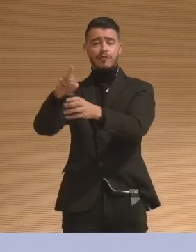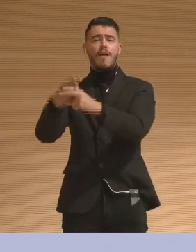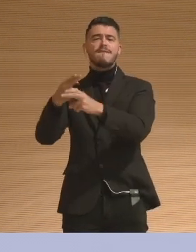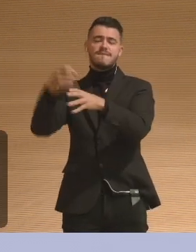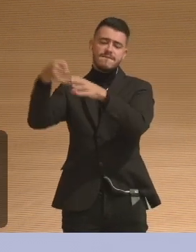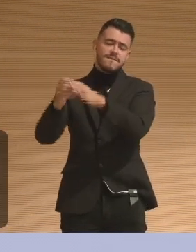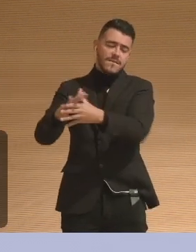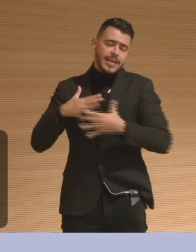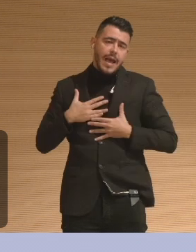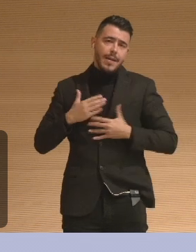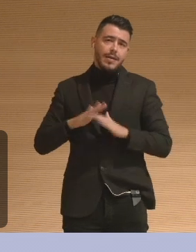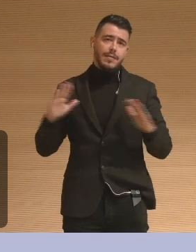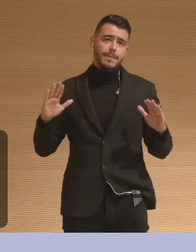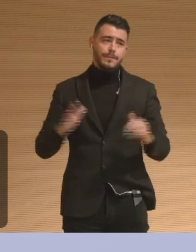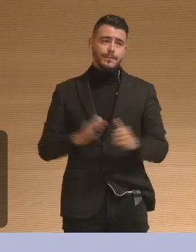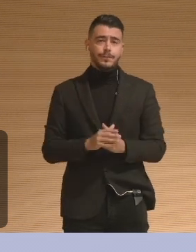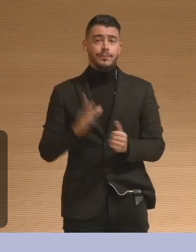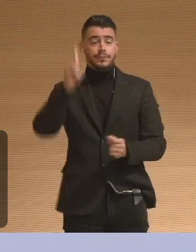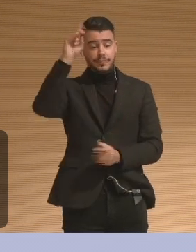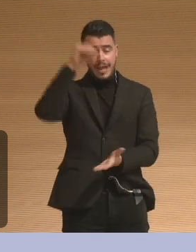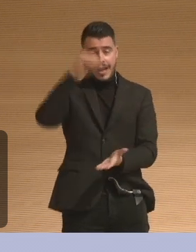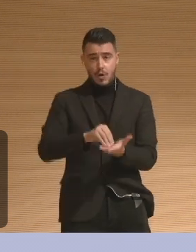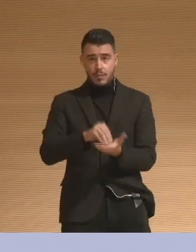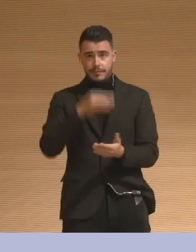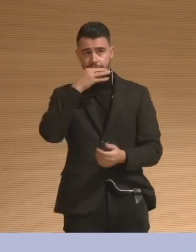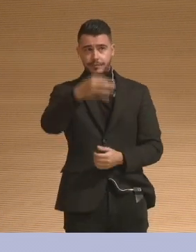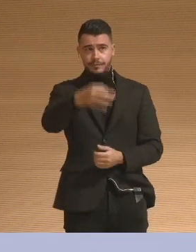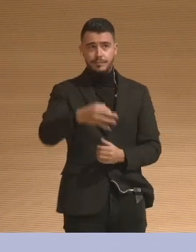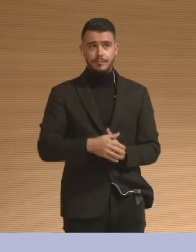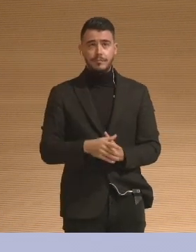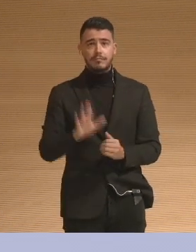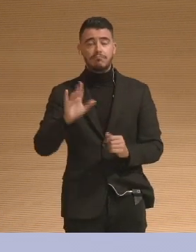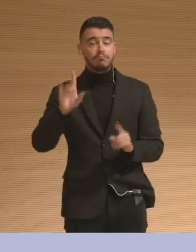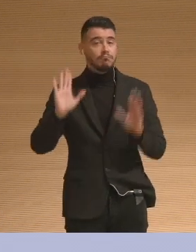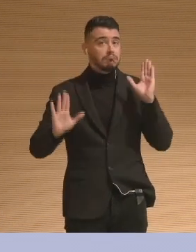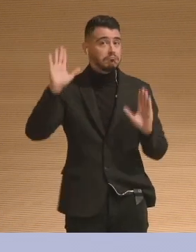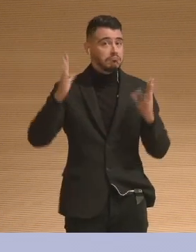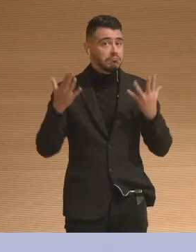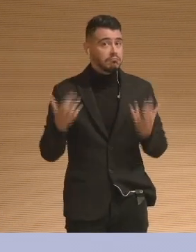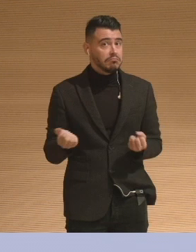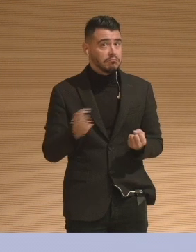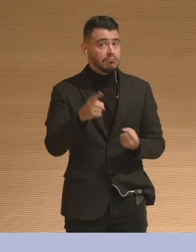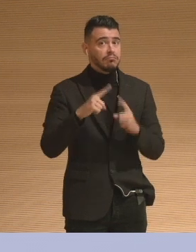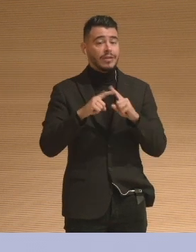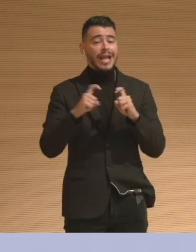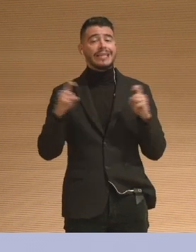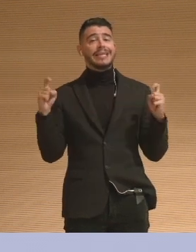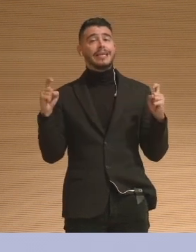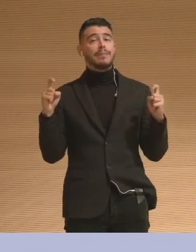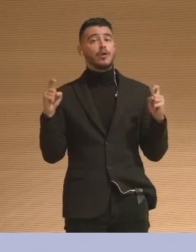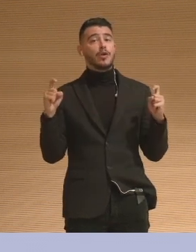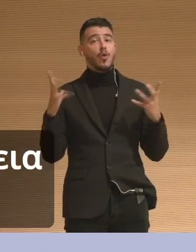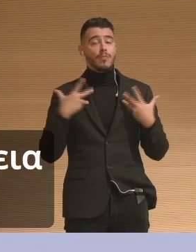to raise their hand. Who here has ever given or received an object? Okay, happy birthday, everybody.